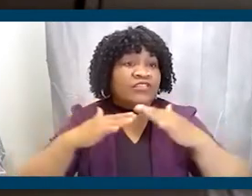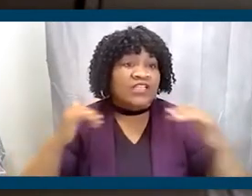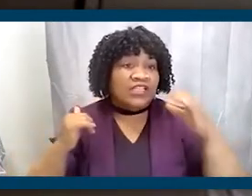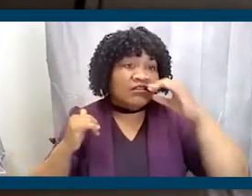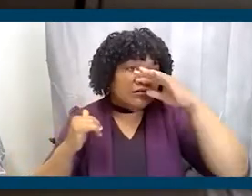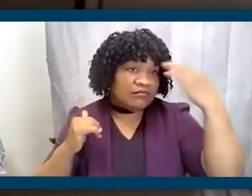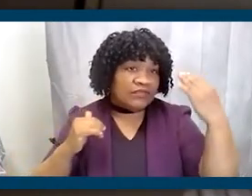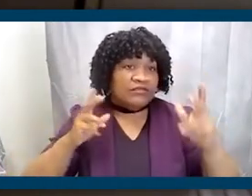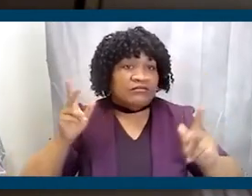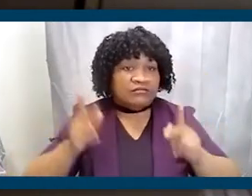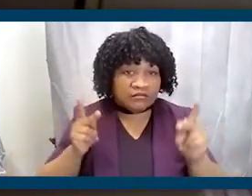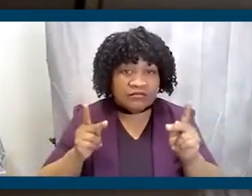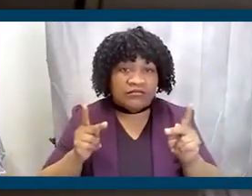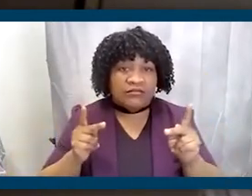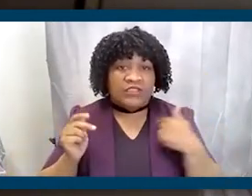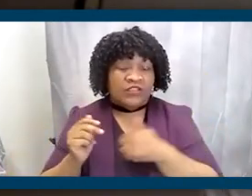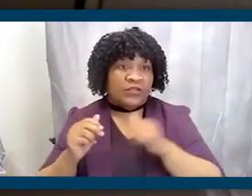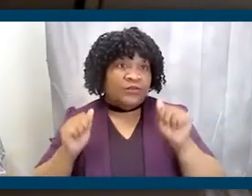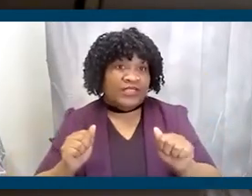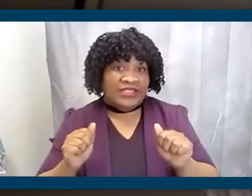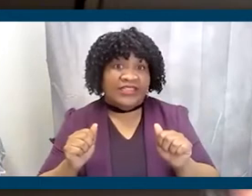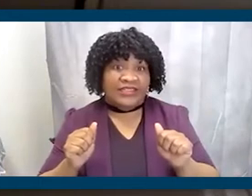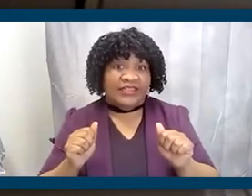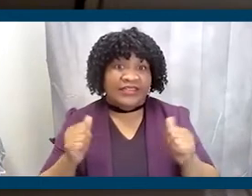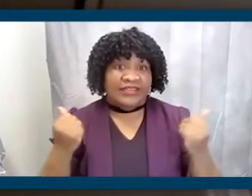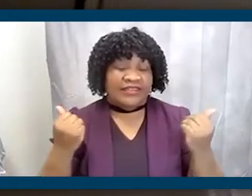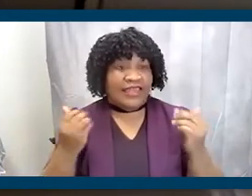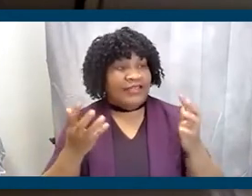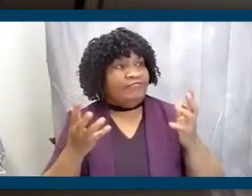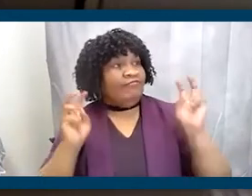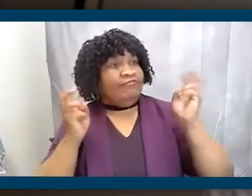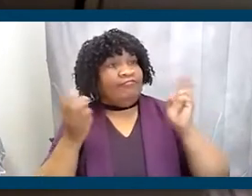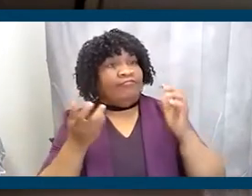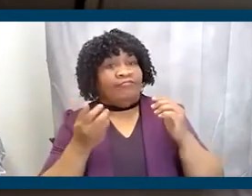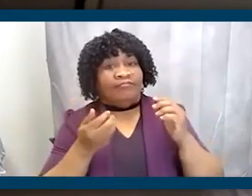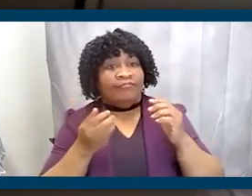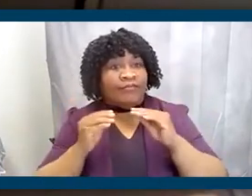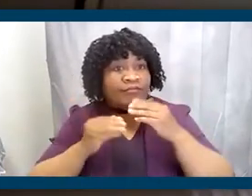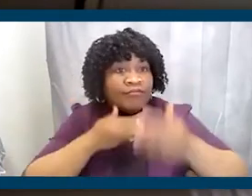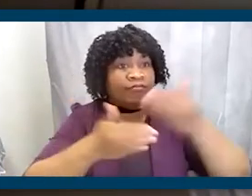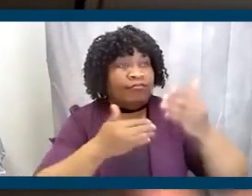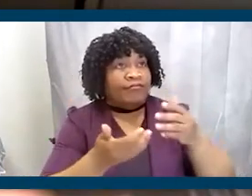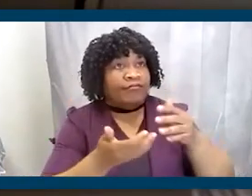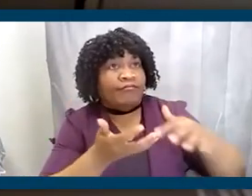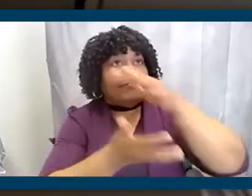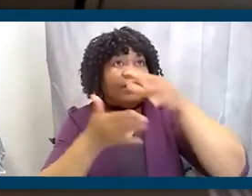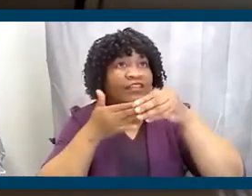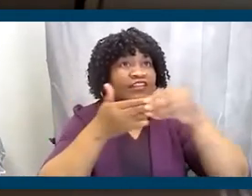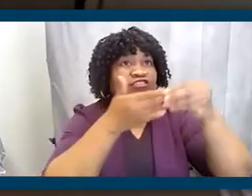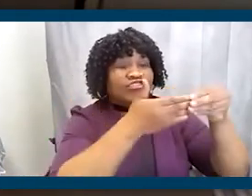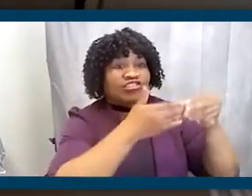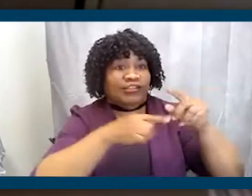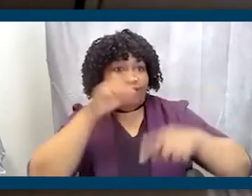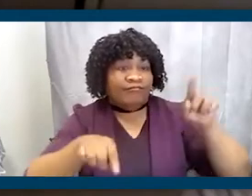people to be able to infuse the leadership of movements across the spectrum. When I was at the,